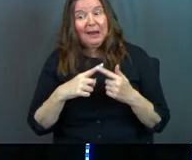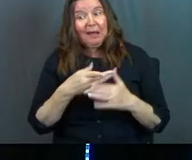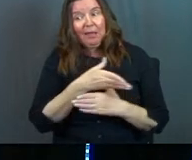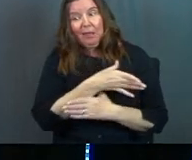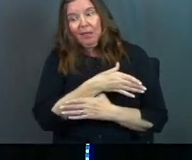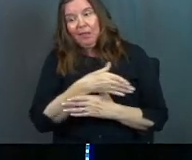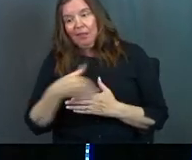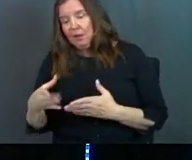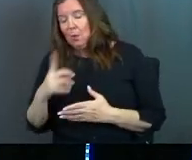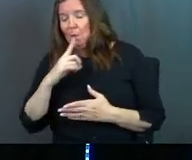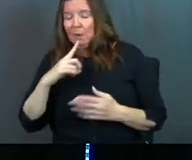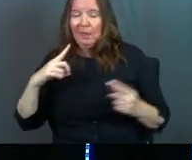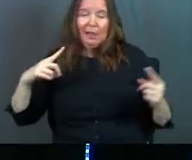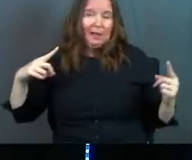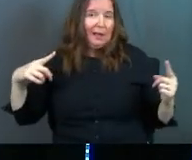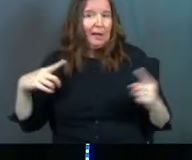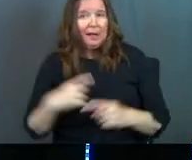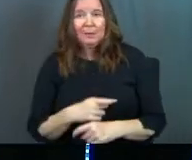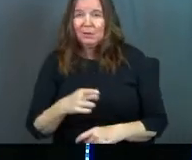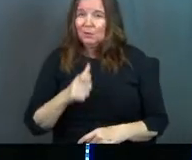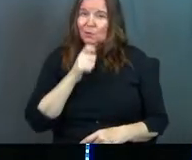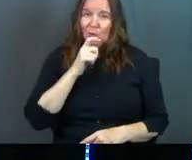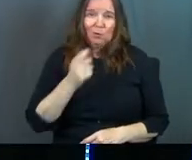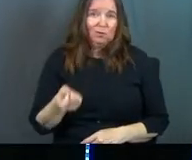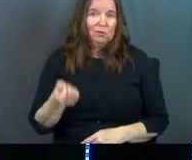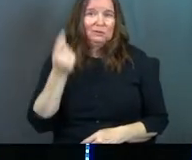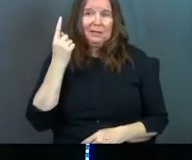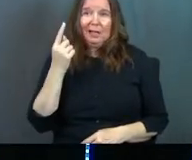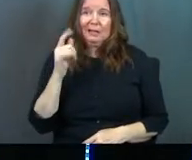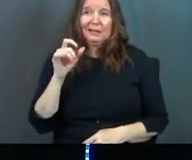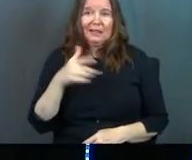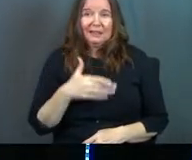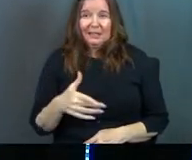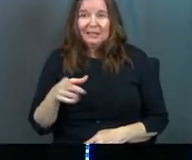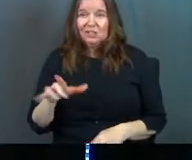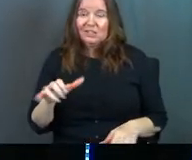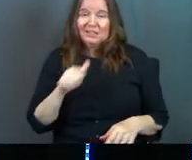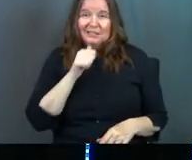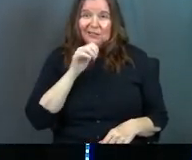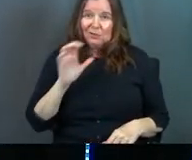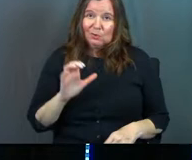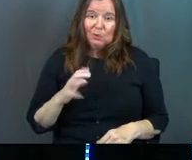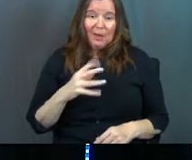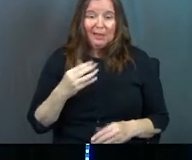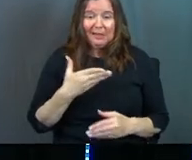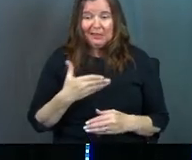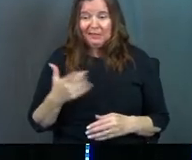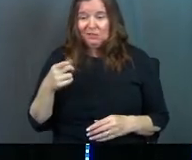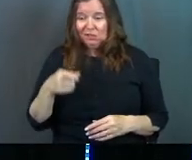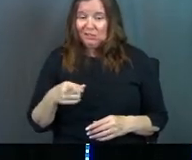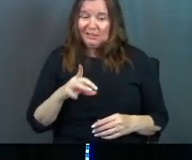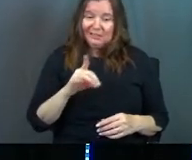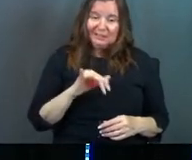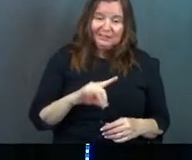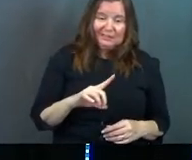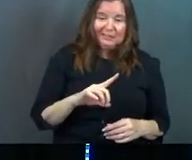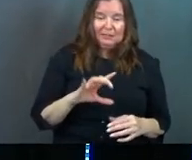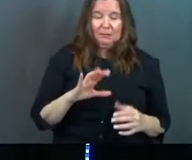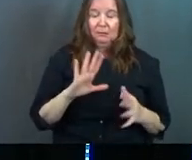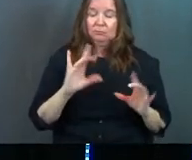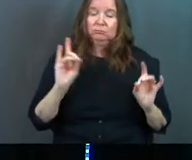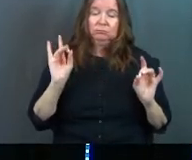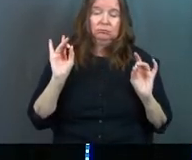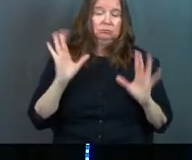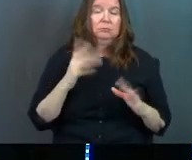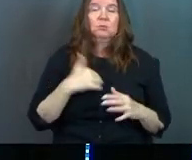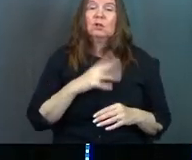but I've experienced really complicated. And you don't understand, Pastor, the things that she didn't do and the things that she did do. So